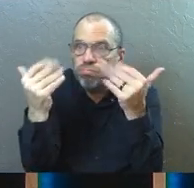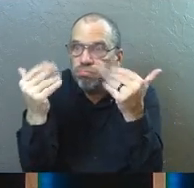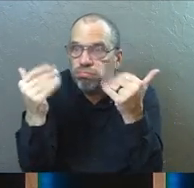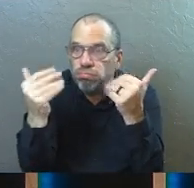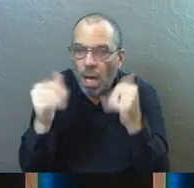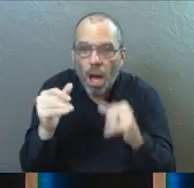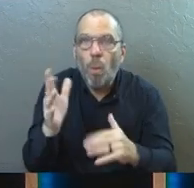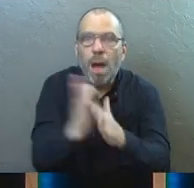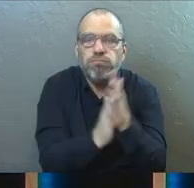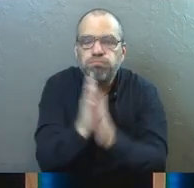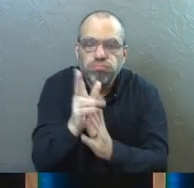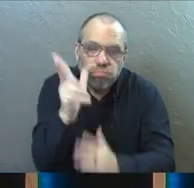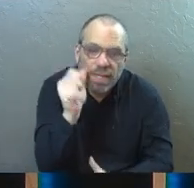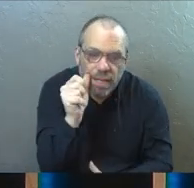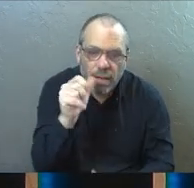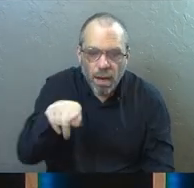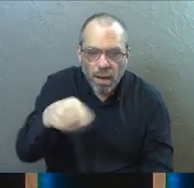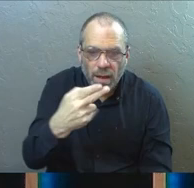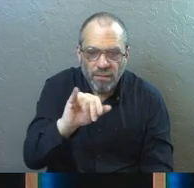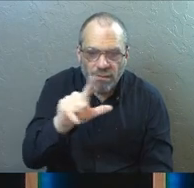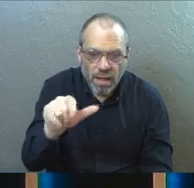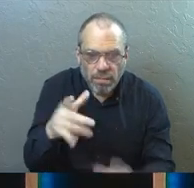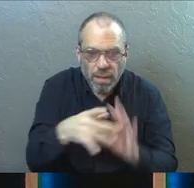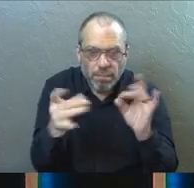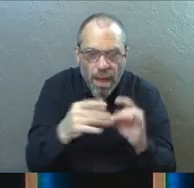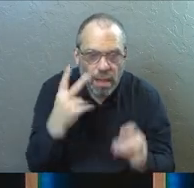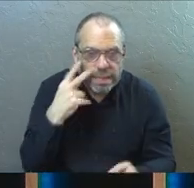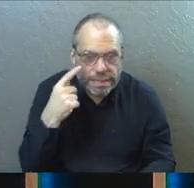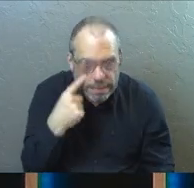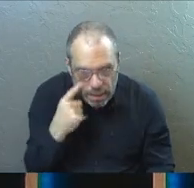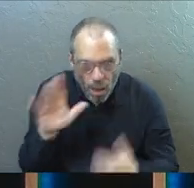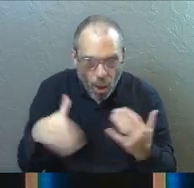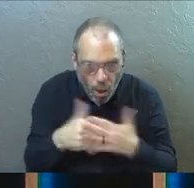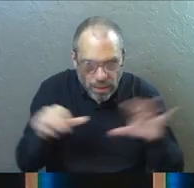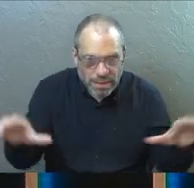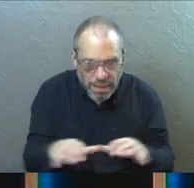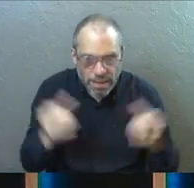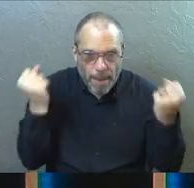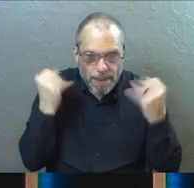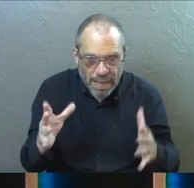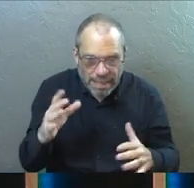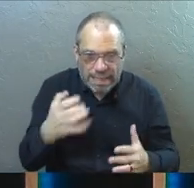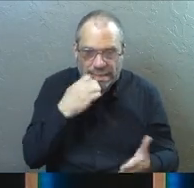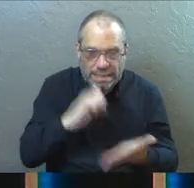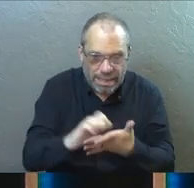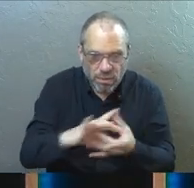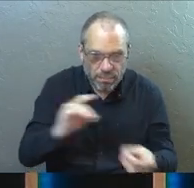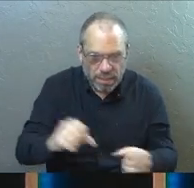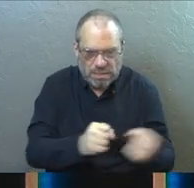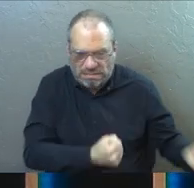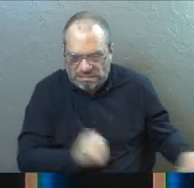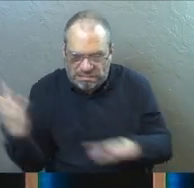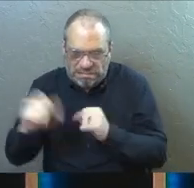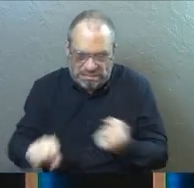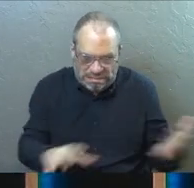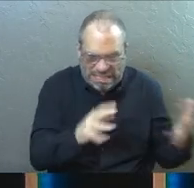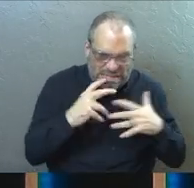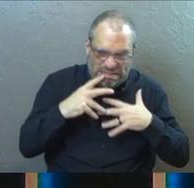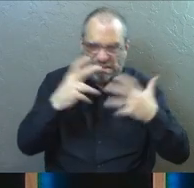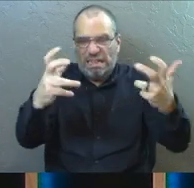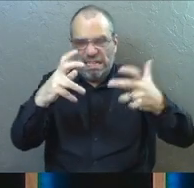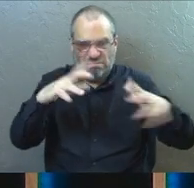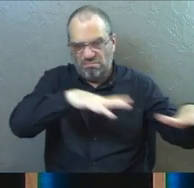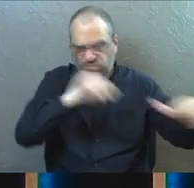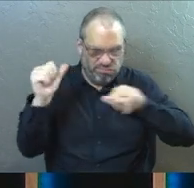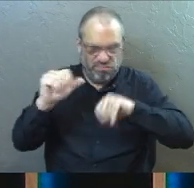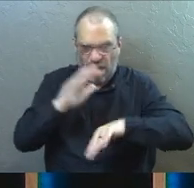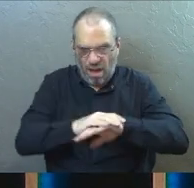Philip because they were eager to hear his message and see the miraculous signs that he did. Many evil spirits were cast out screaming as